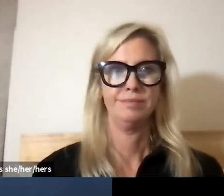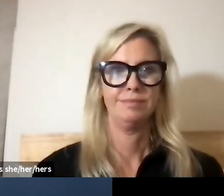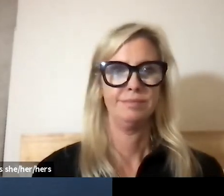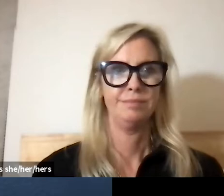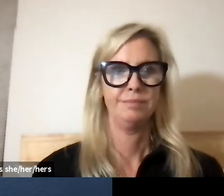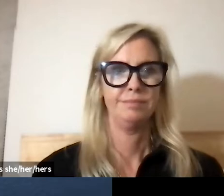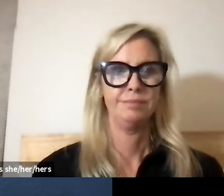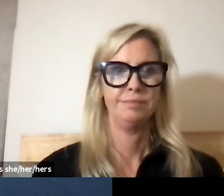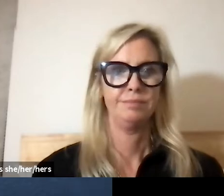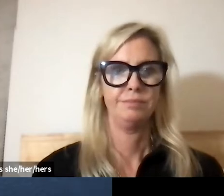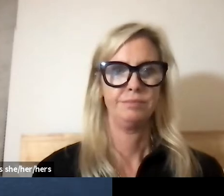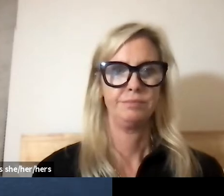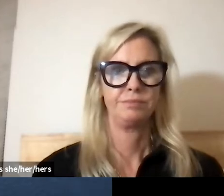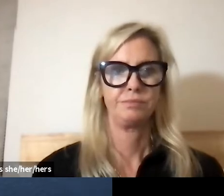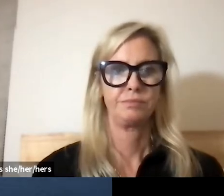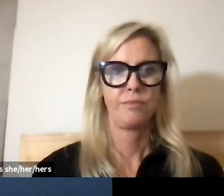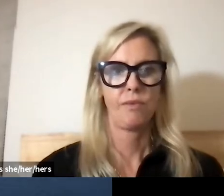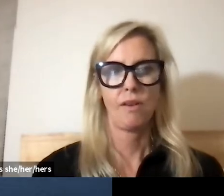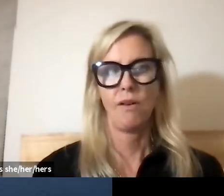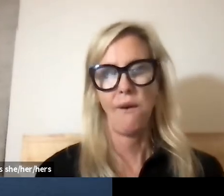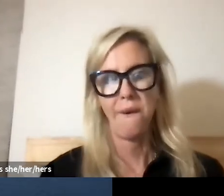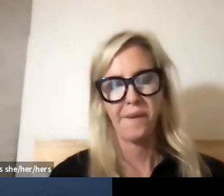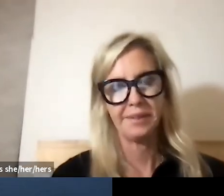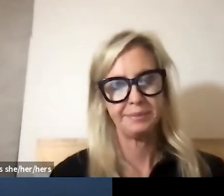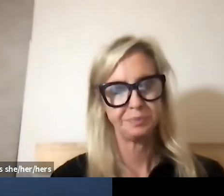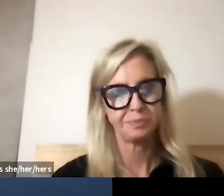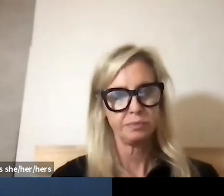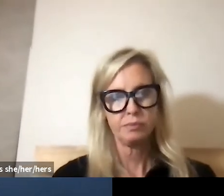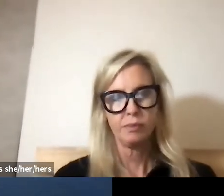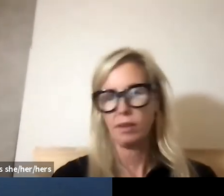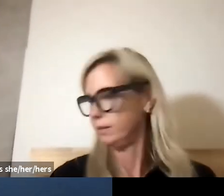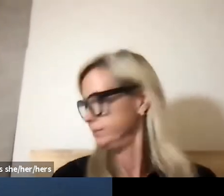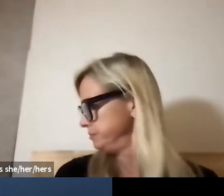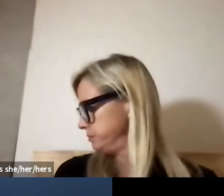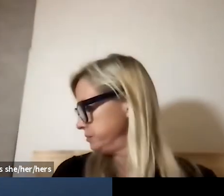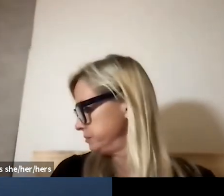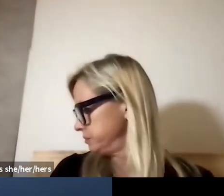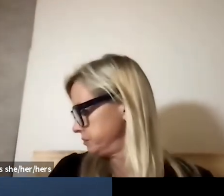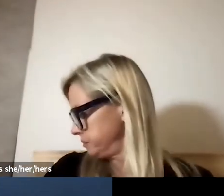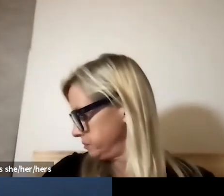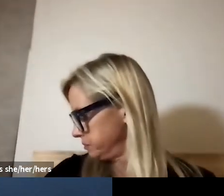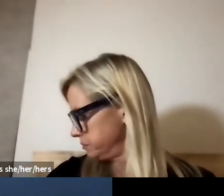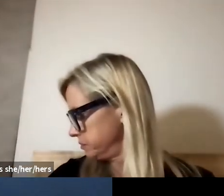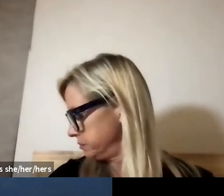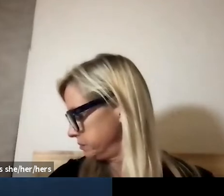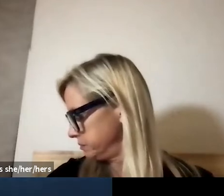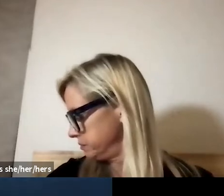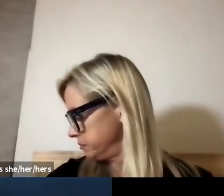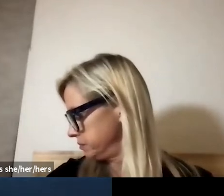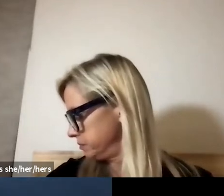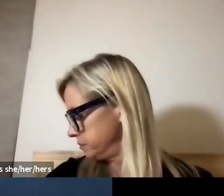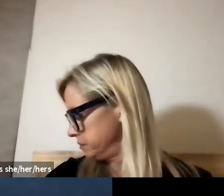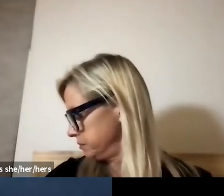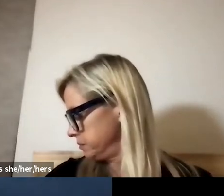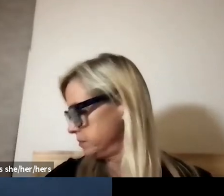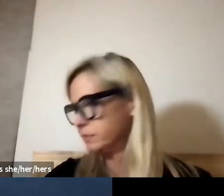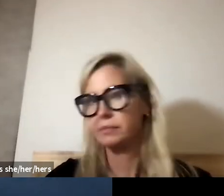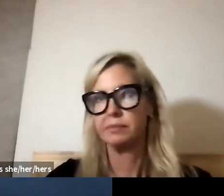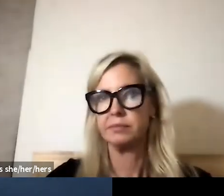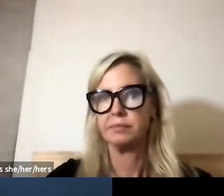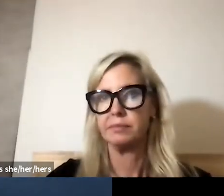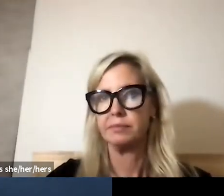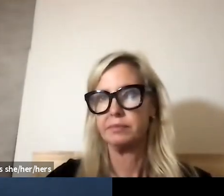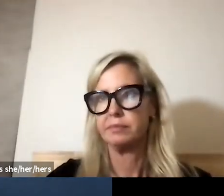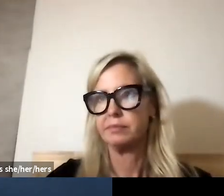during budgeting uh but because of our certain our specific situation the state